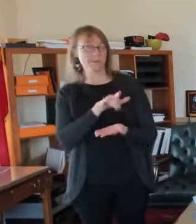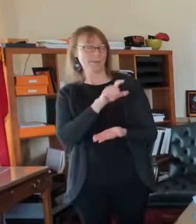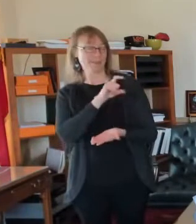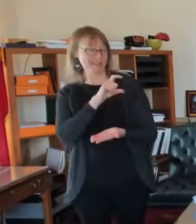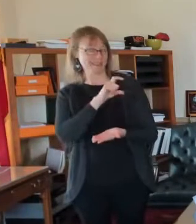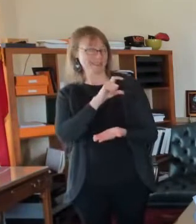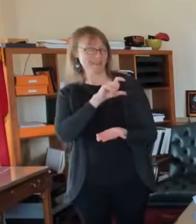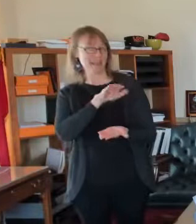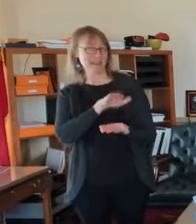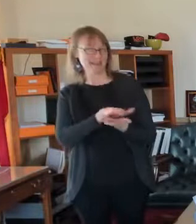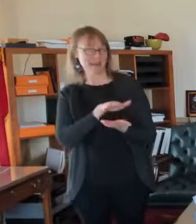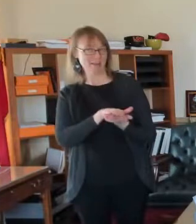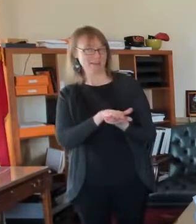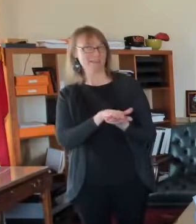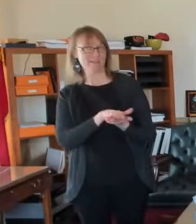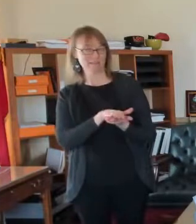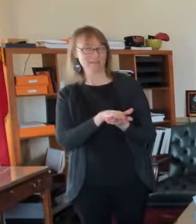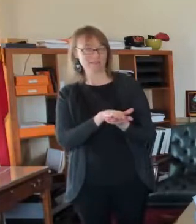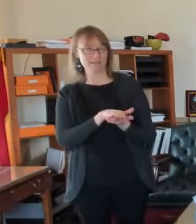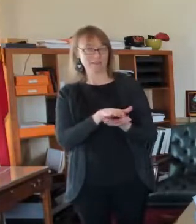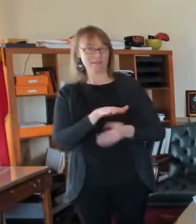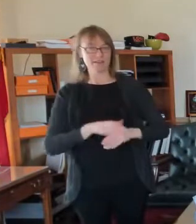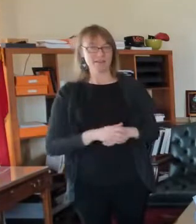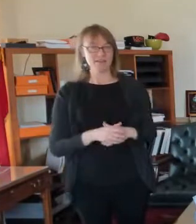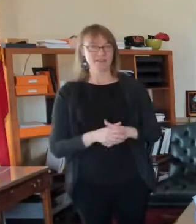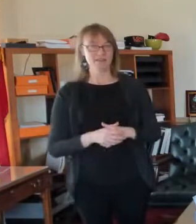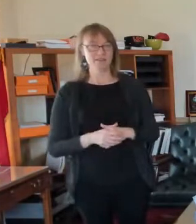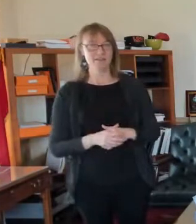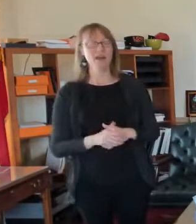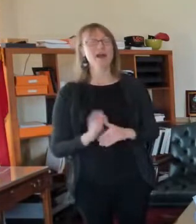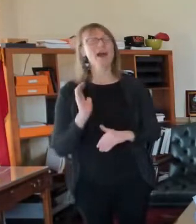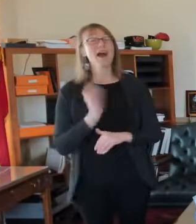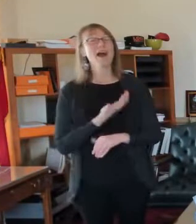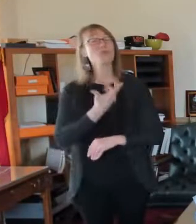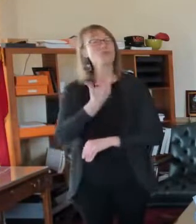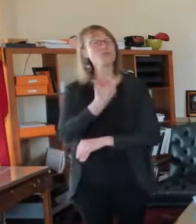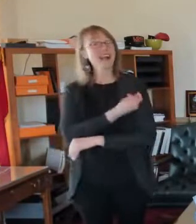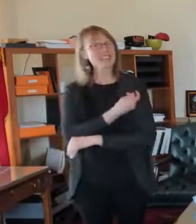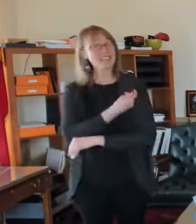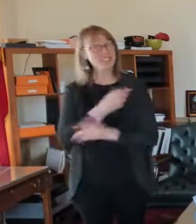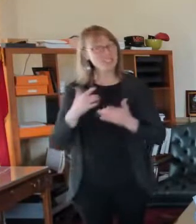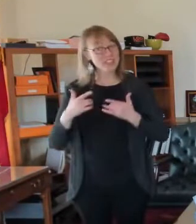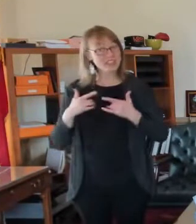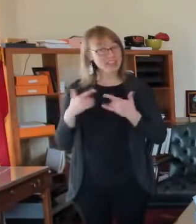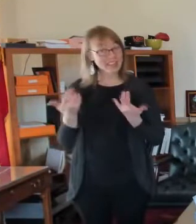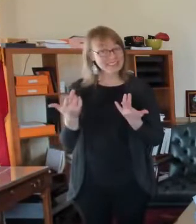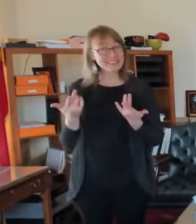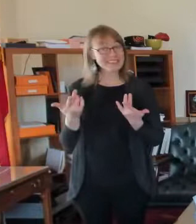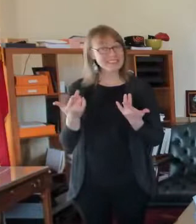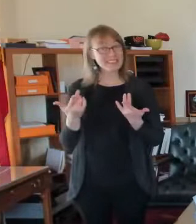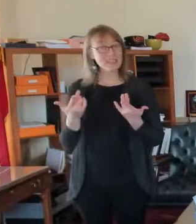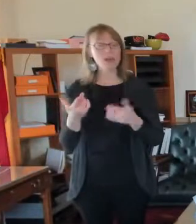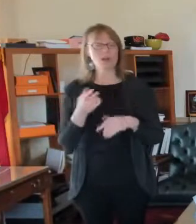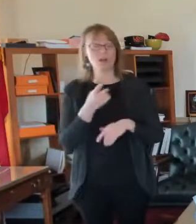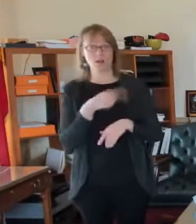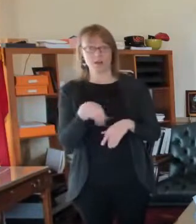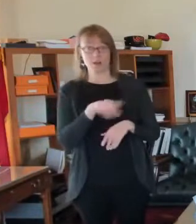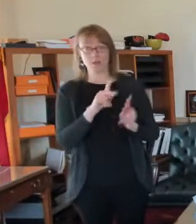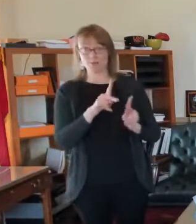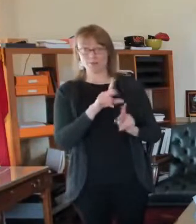get, you know, we've been, um, um, at our vaccination events. In fact, we've been having the cadets